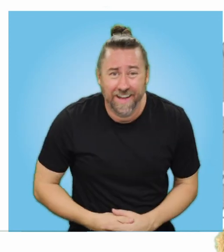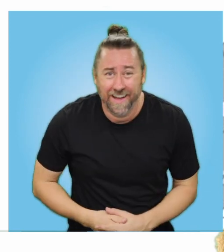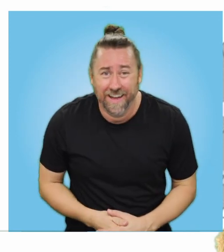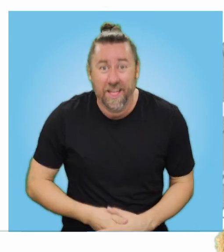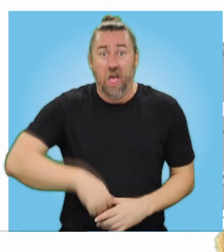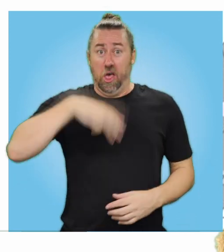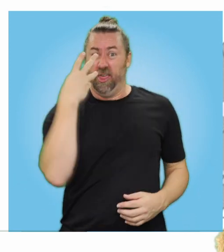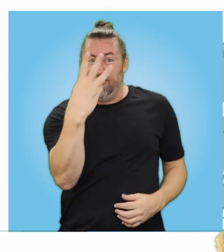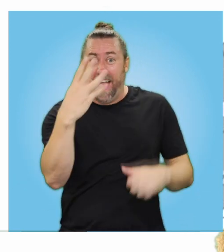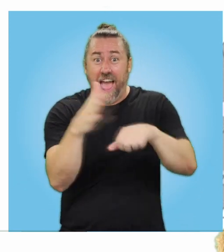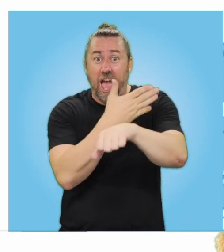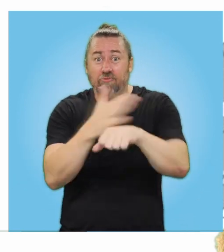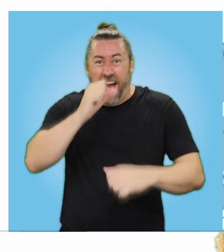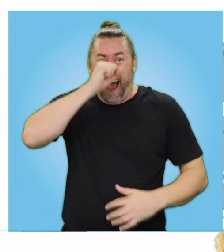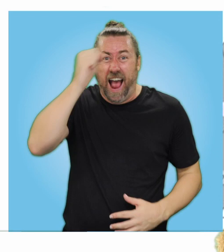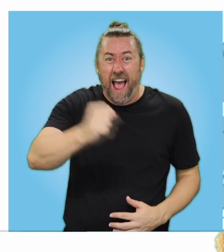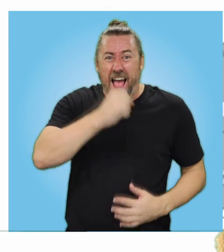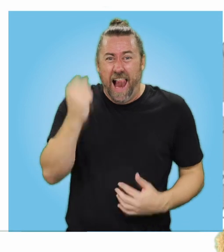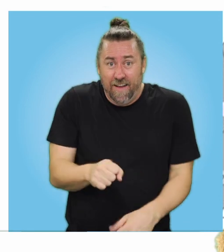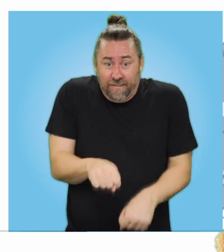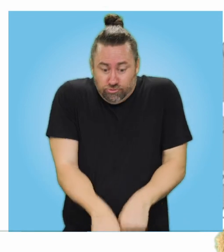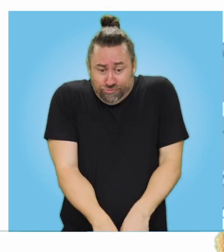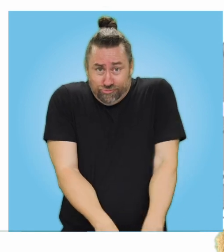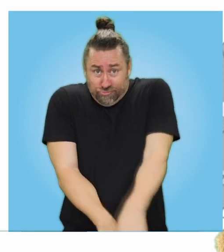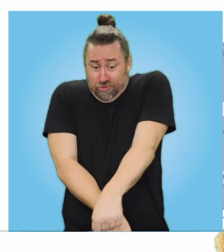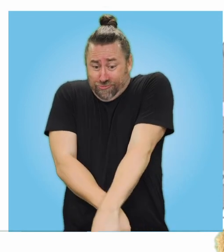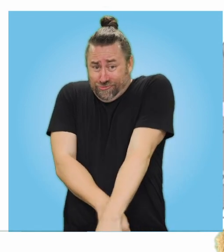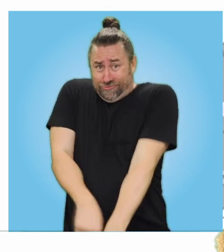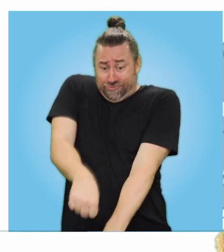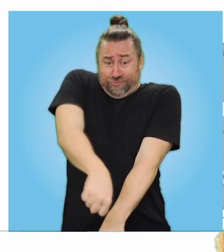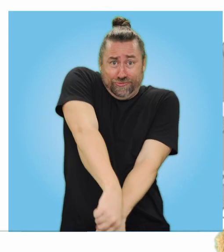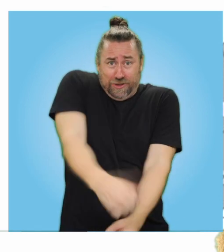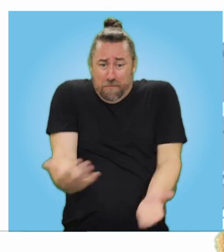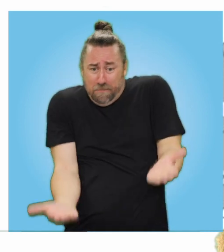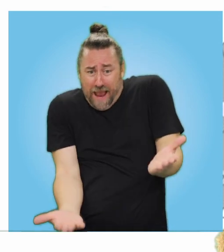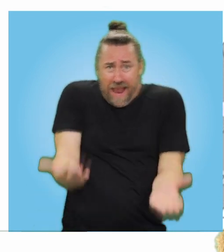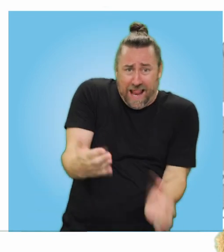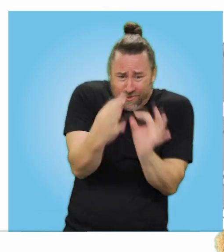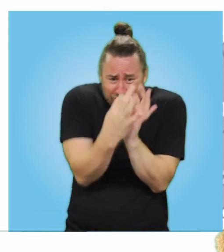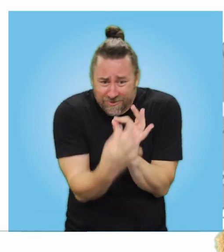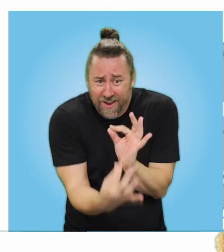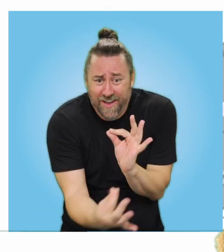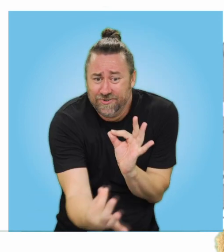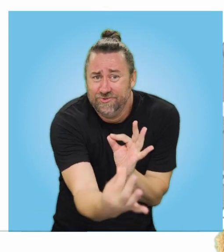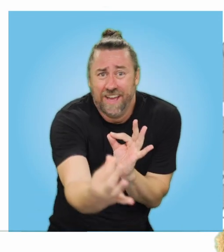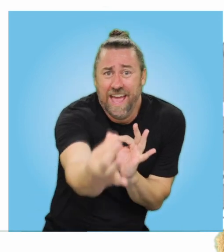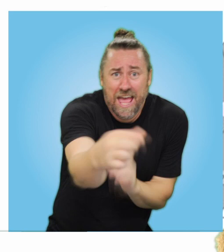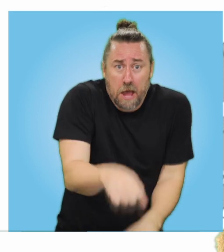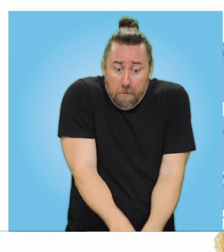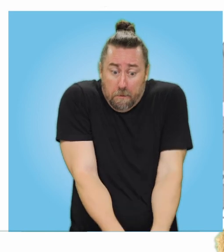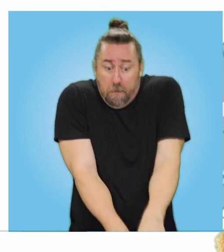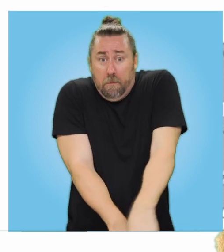Four grey elephants balancing, step by step on a piece of string.